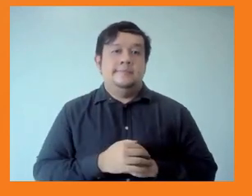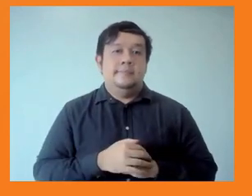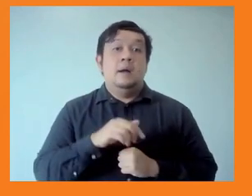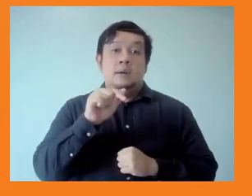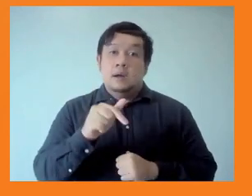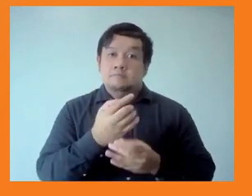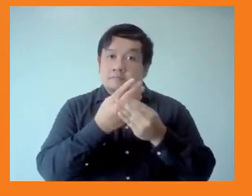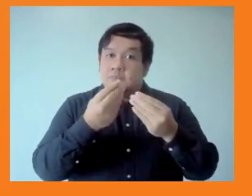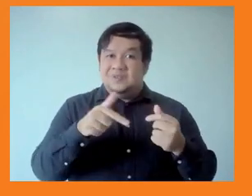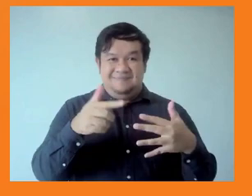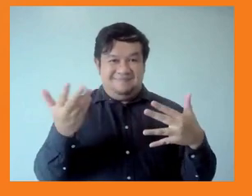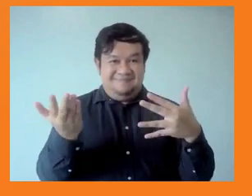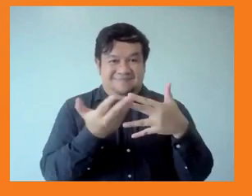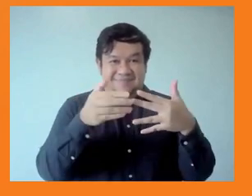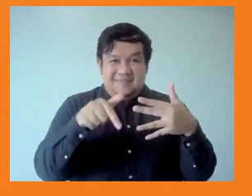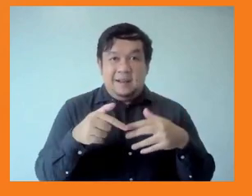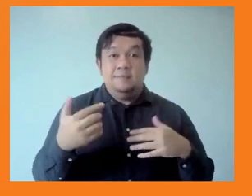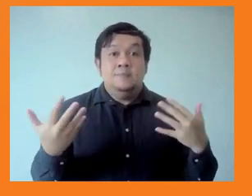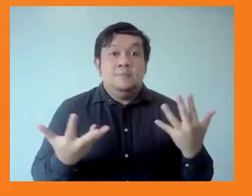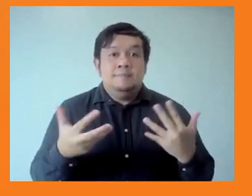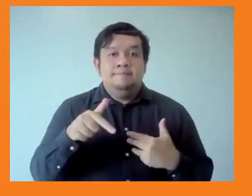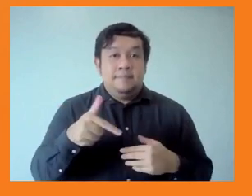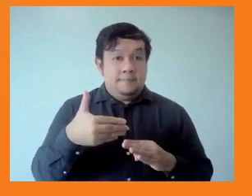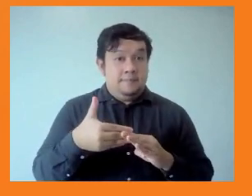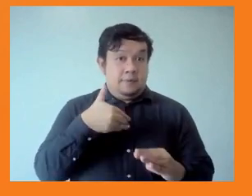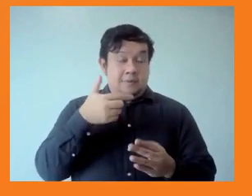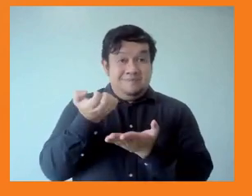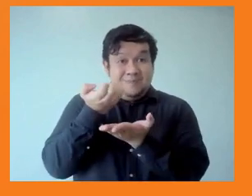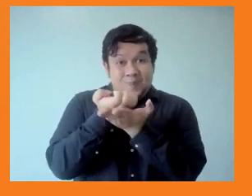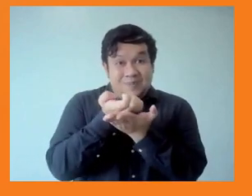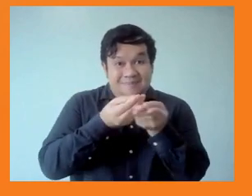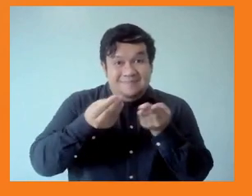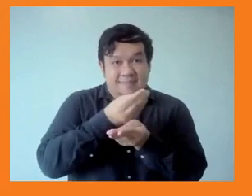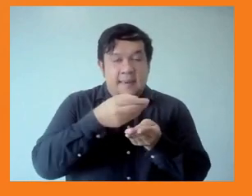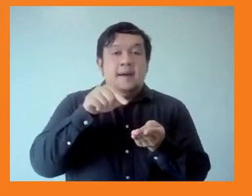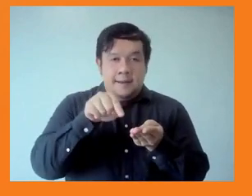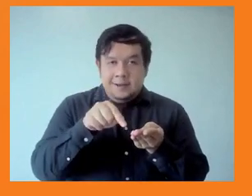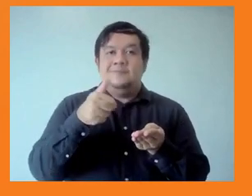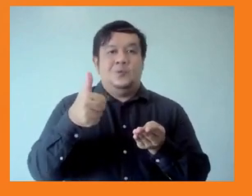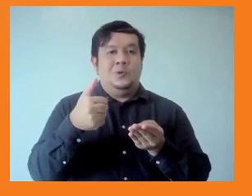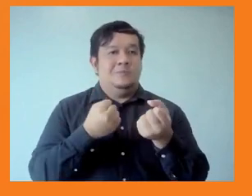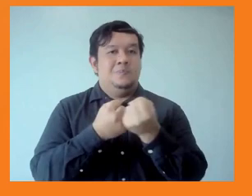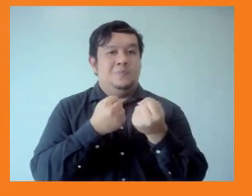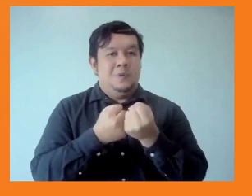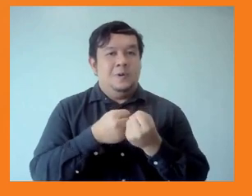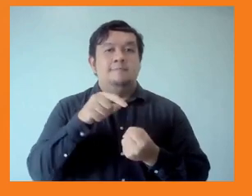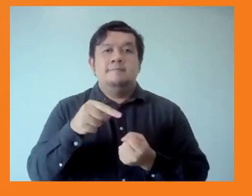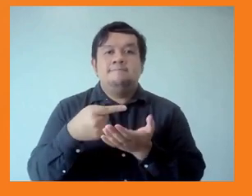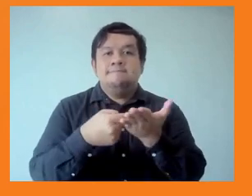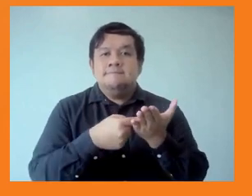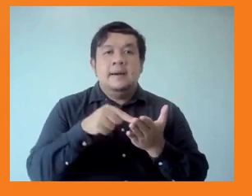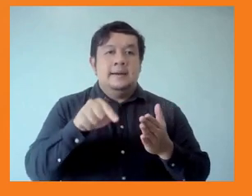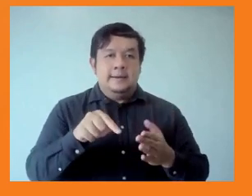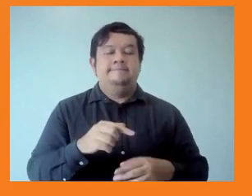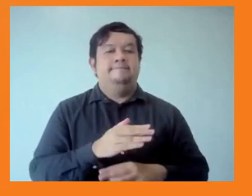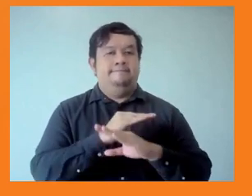after a free economy, to support, to further support people to tackle those barriers. To me, that's the difference. And